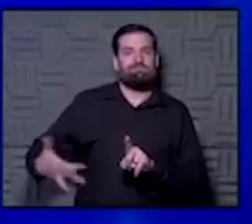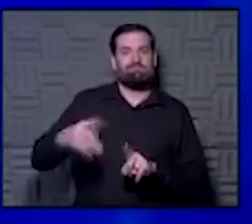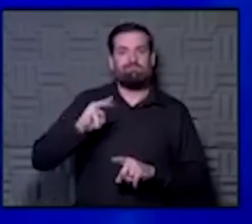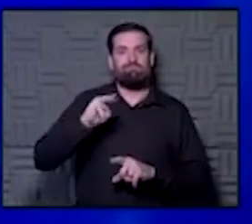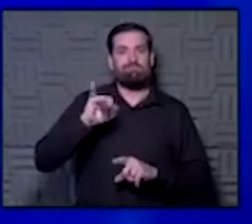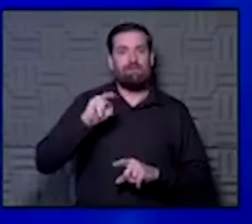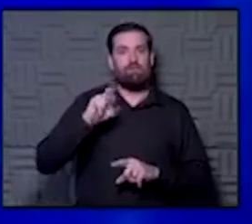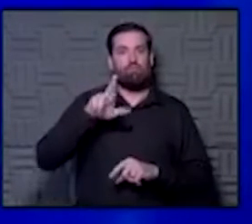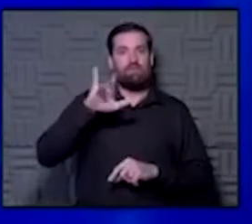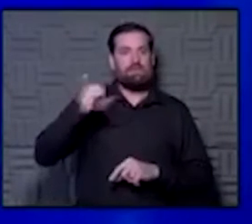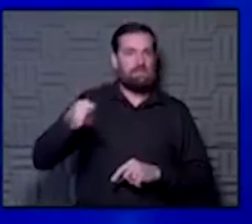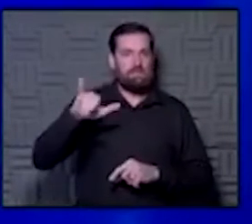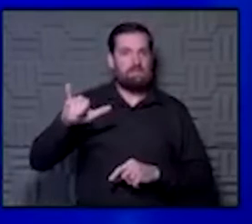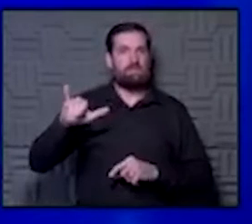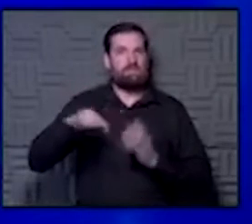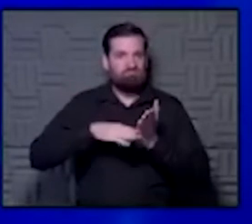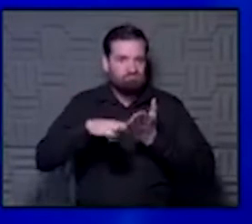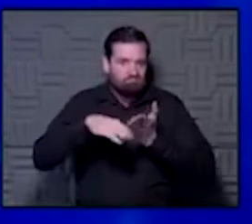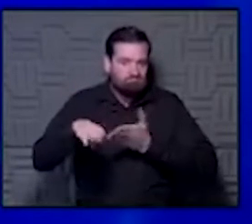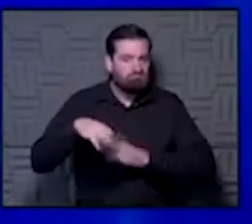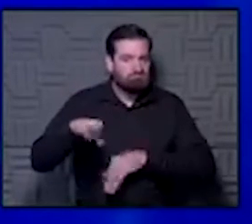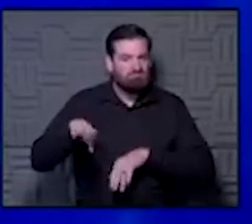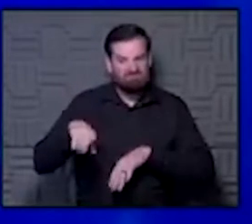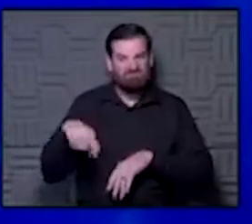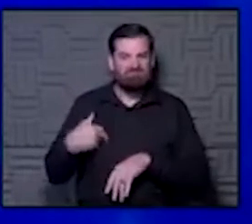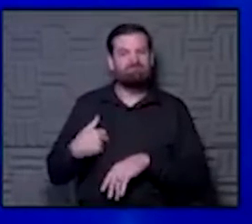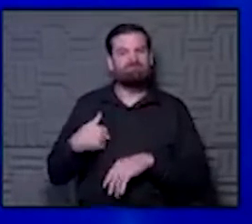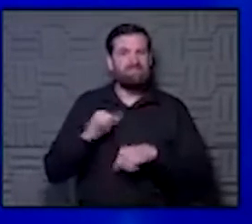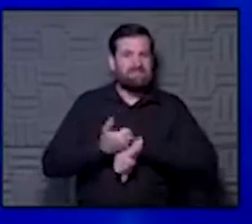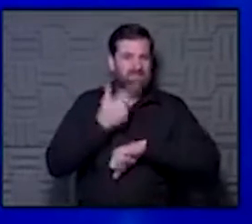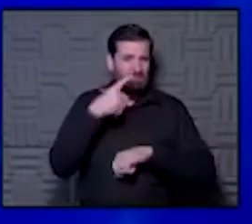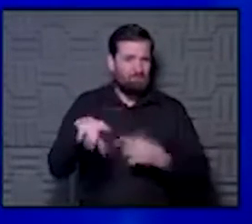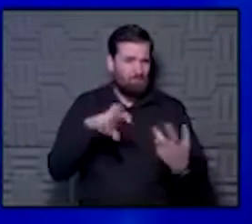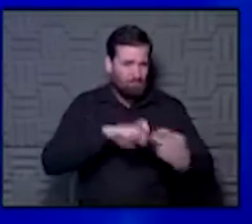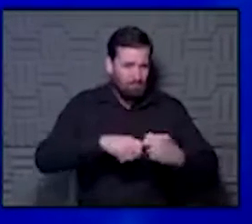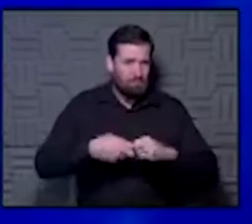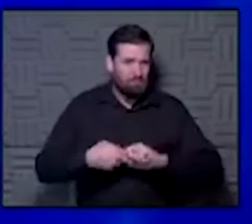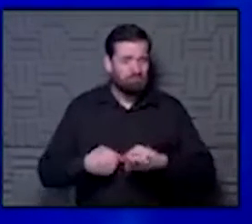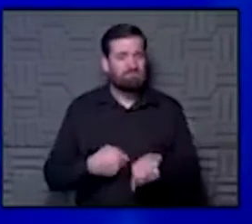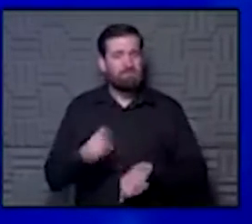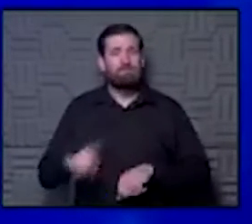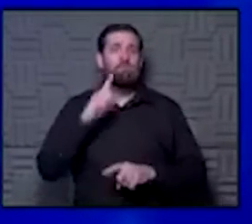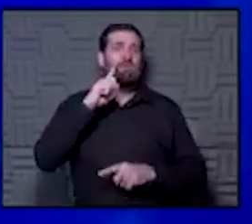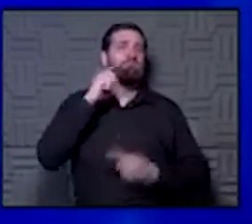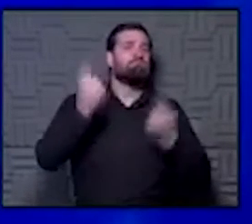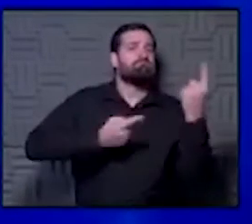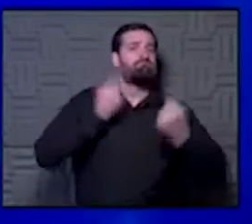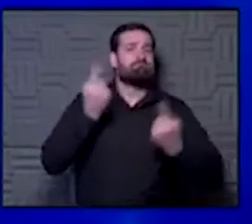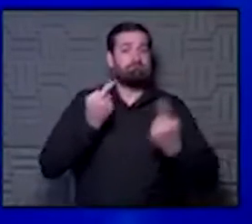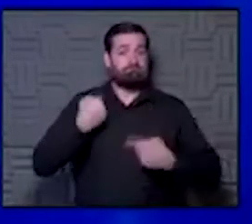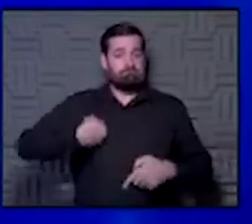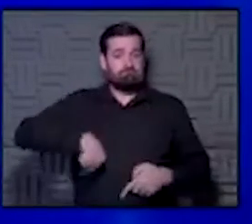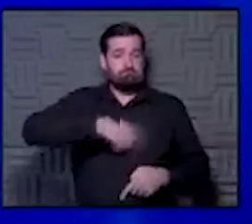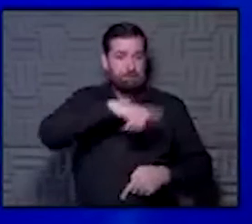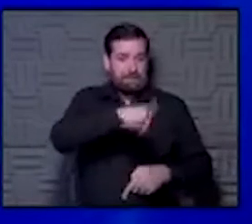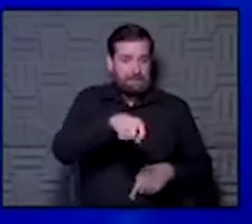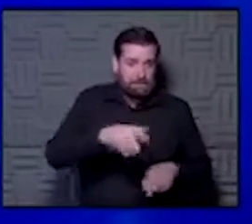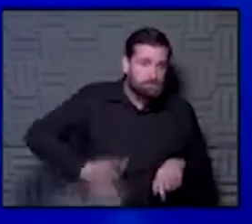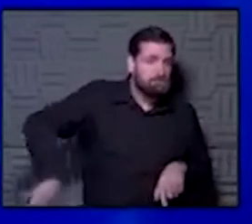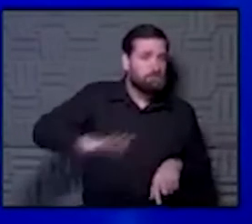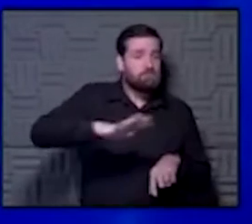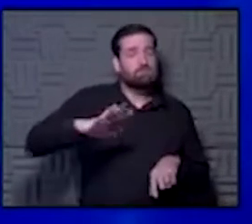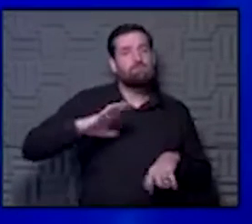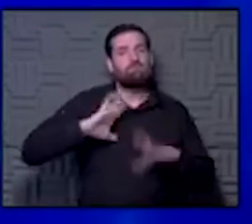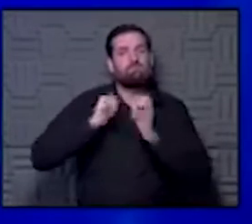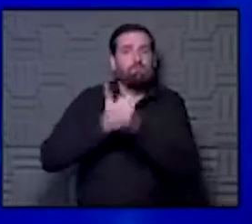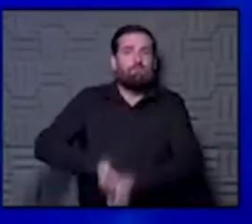that you're setting people up, and we really, we just have to be thoughtful, and what we need is for everybody to follow those pillars of